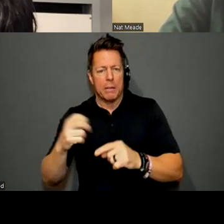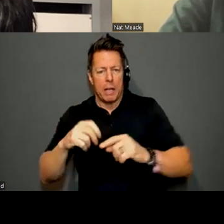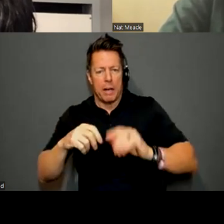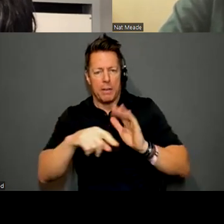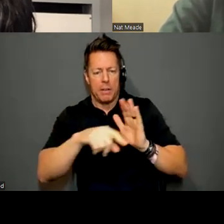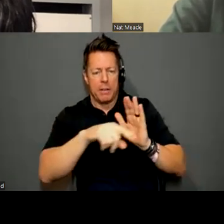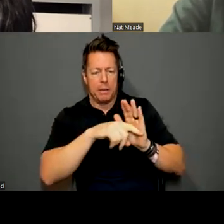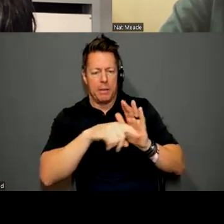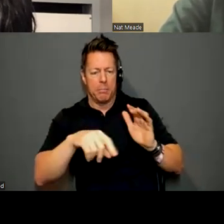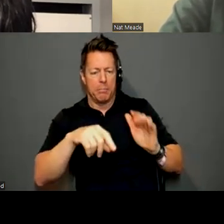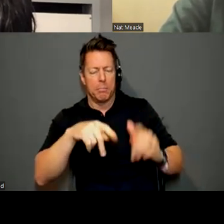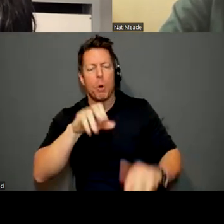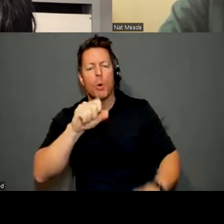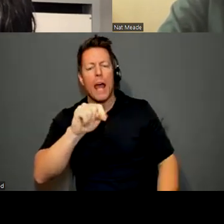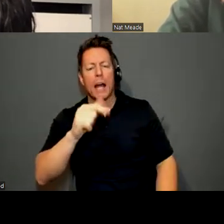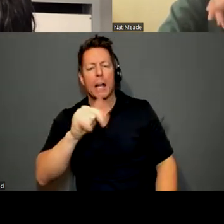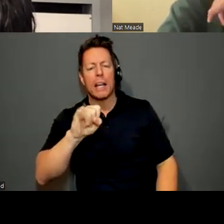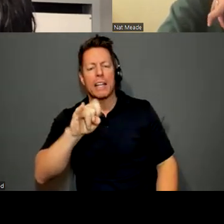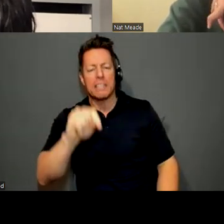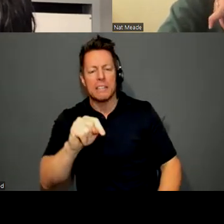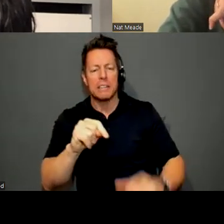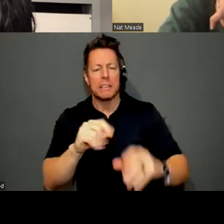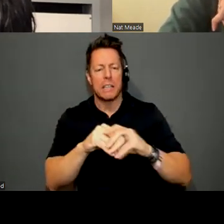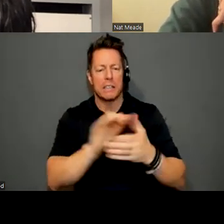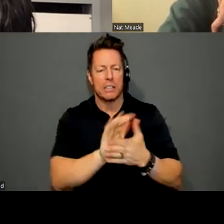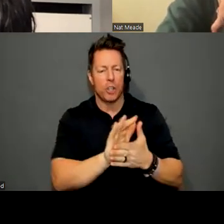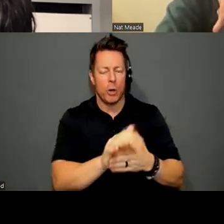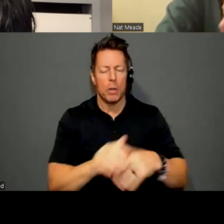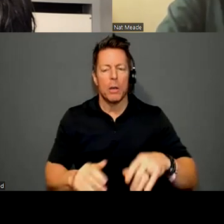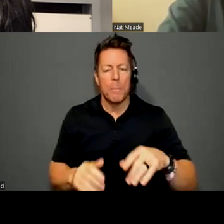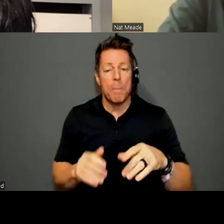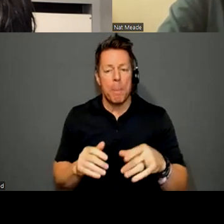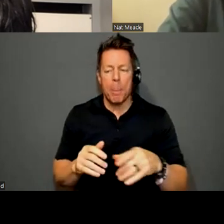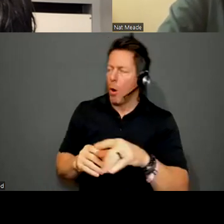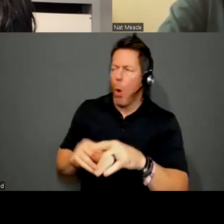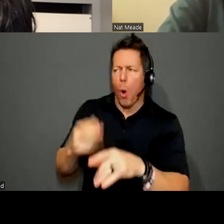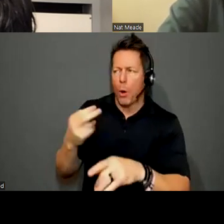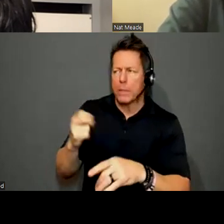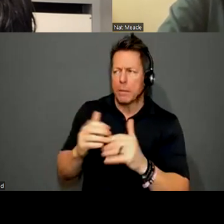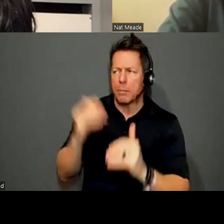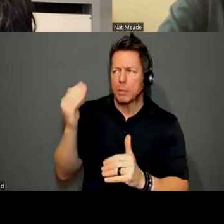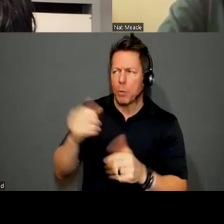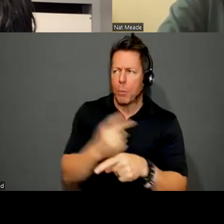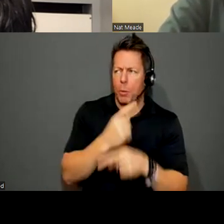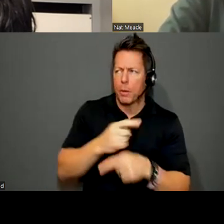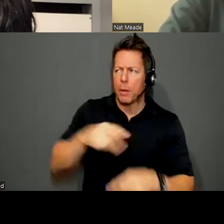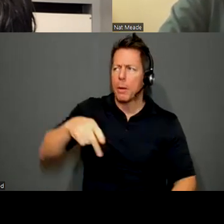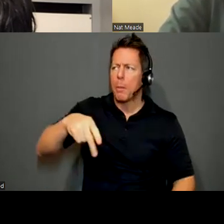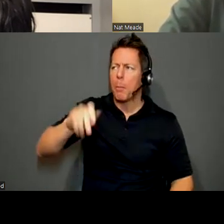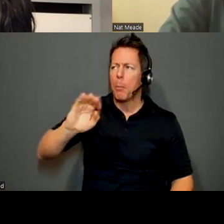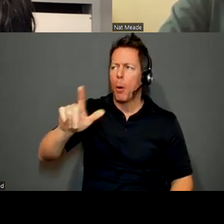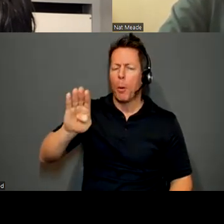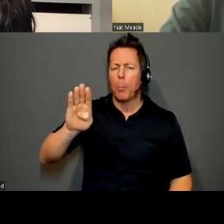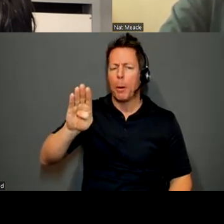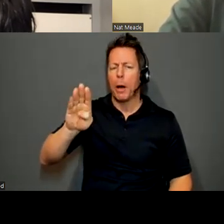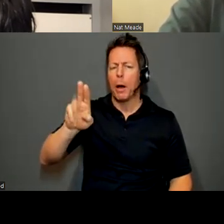Kesey's last novel. Anyway, that's enough. much more appropriate than Paul Bunyan. But